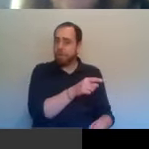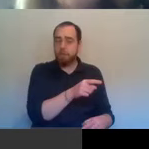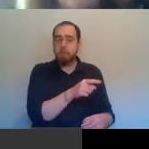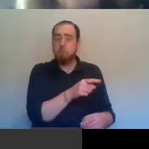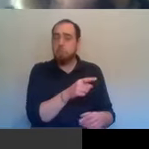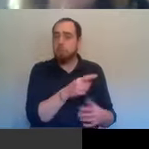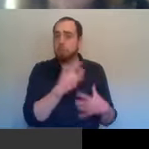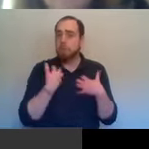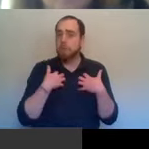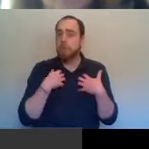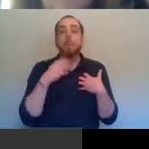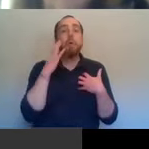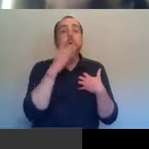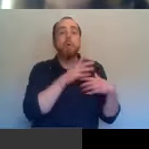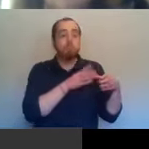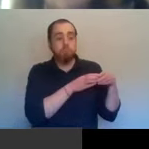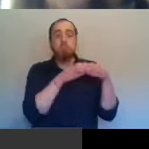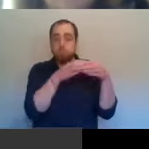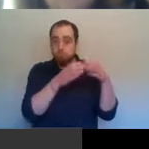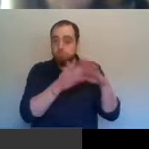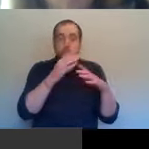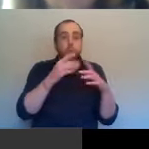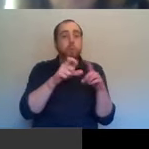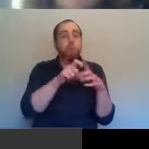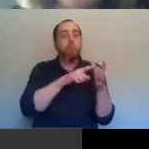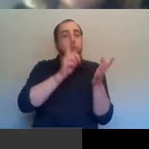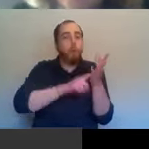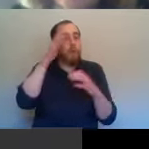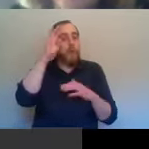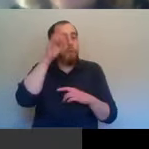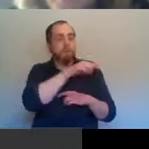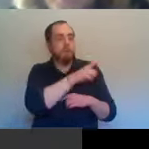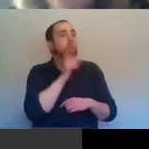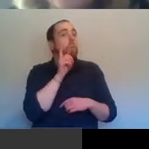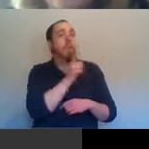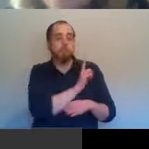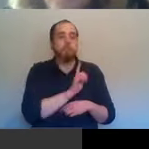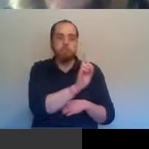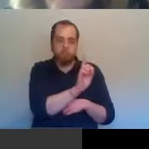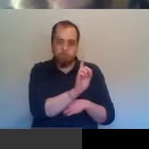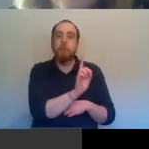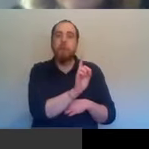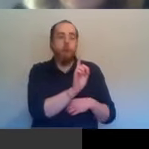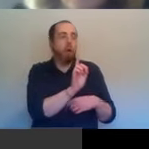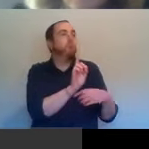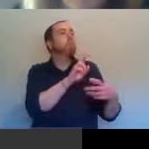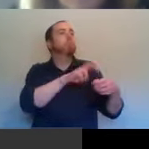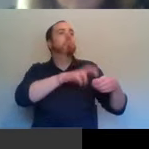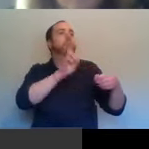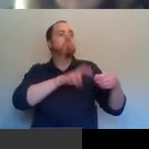Dáil Éireann, people like Hannah Sheedy Skeffington, you know, some of them walked away. They didn't walk away on gender issues. They walked away on